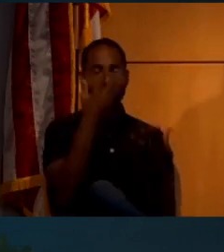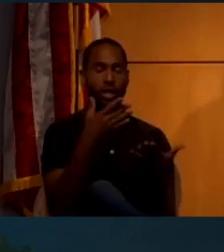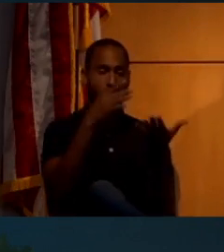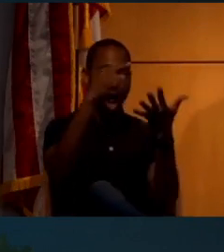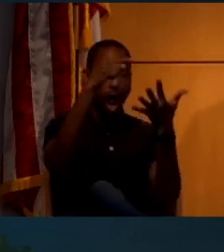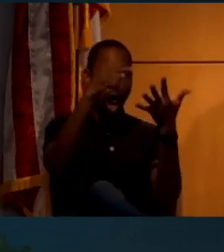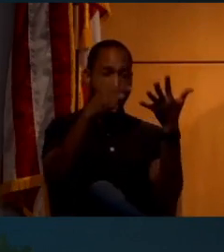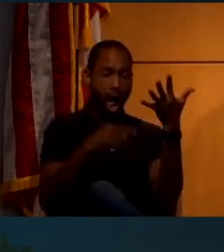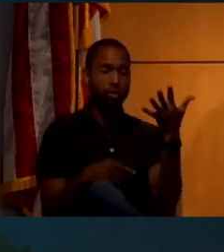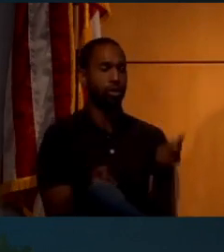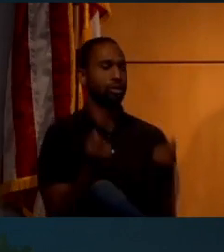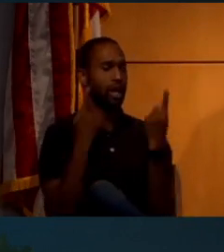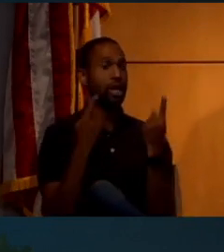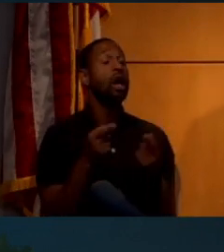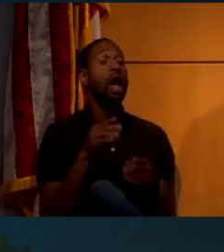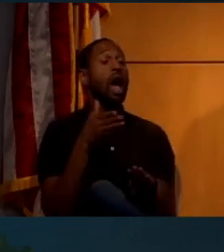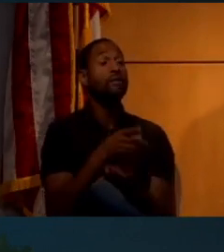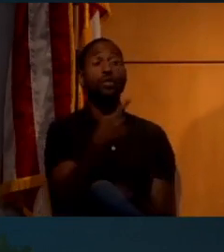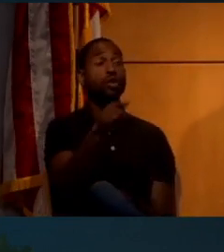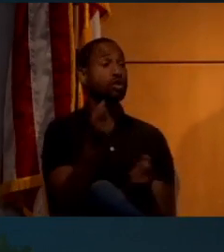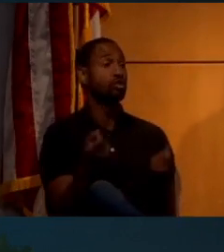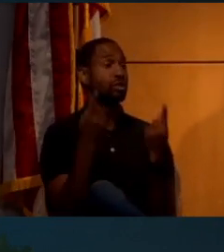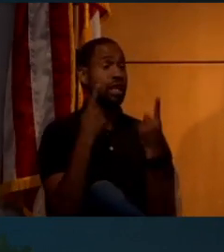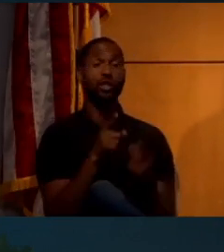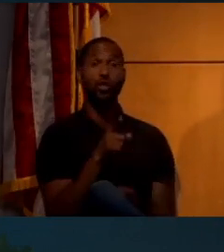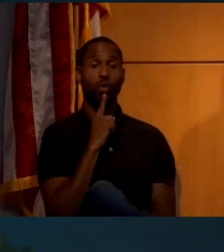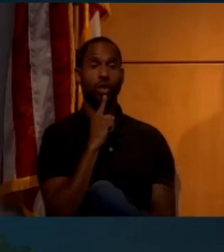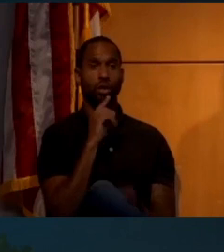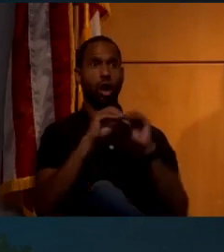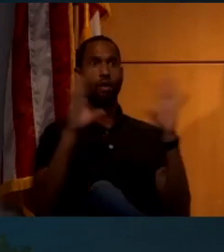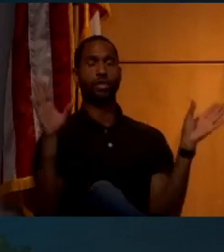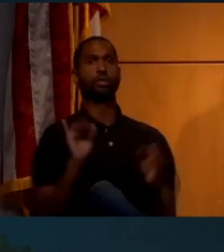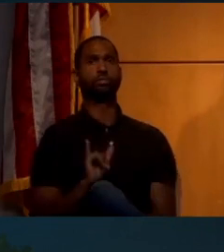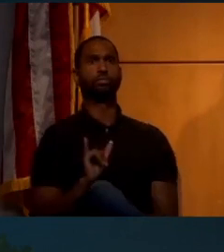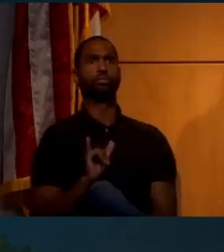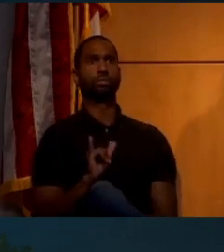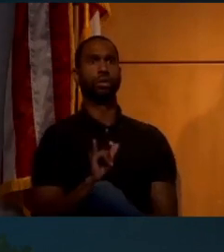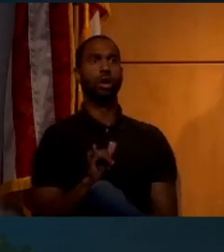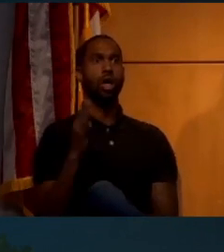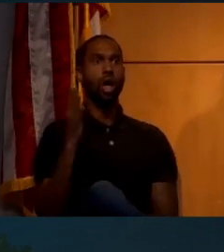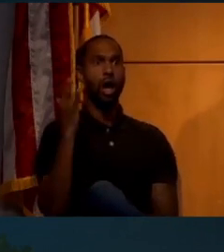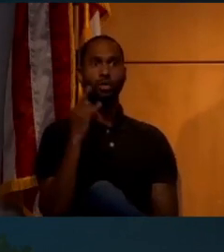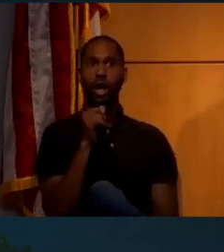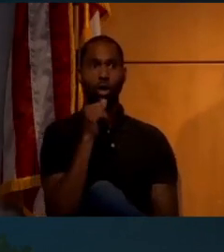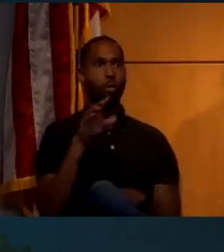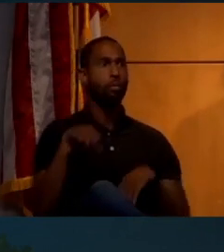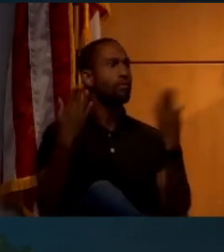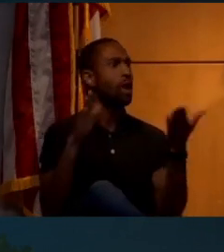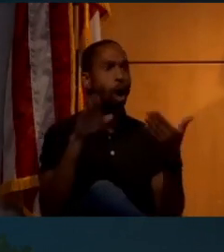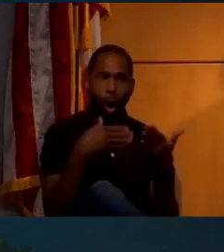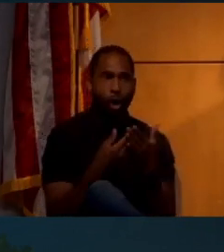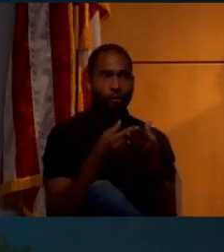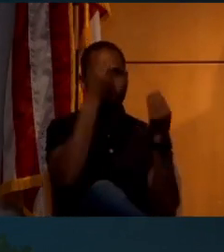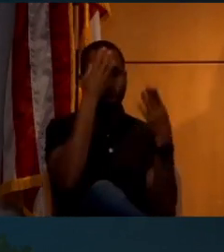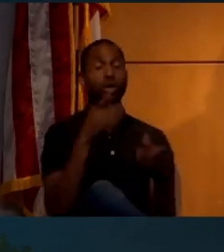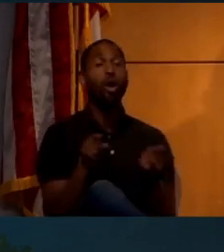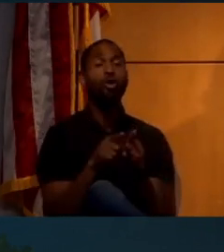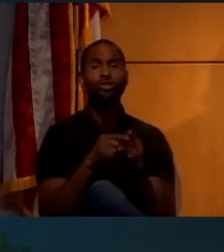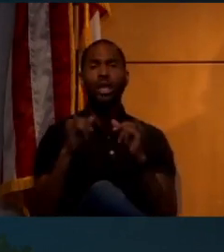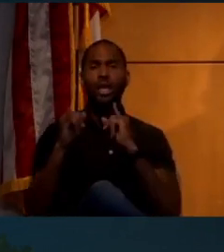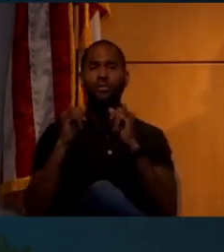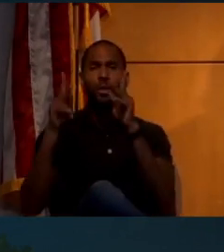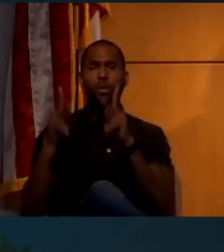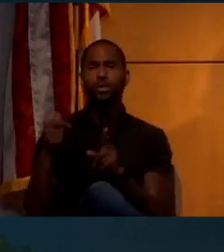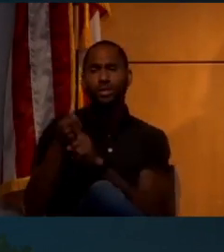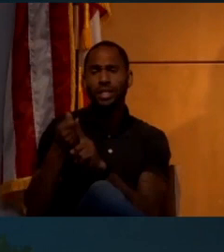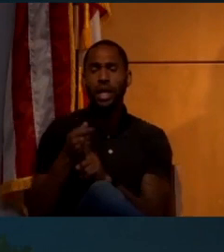understand what's going on. Once you understand what's going on, it's really super obvious, right? That's why they don't give you all the information you need. Also, they interviewed a guy who